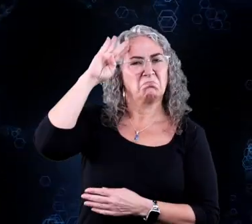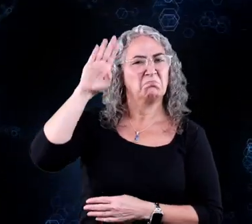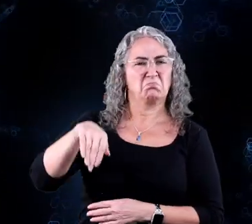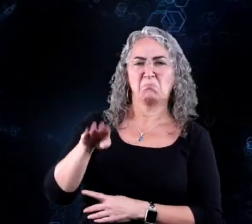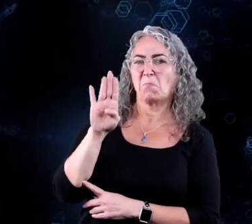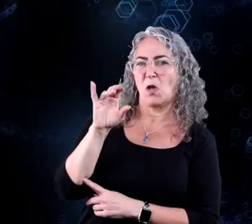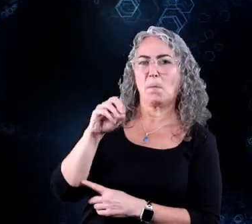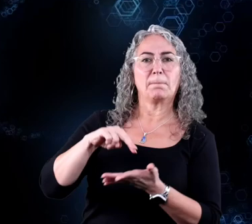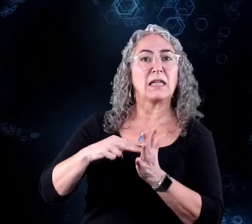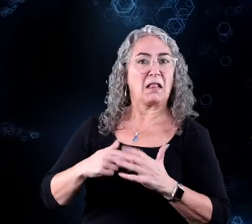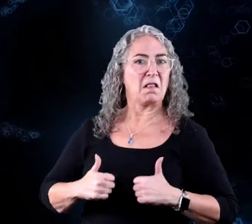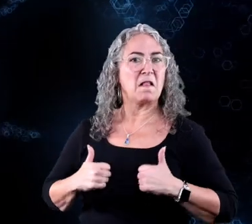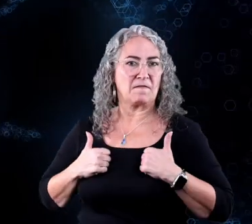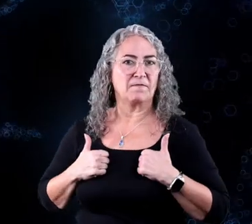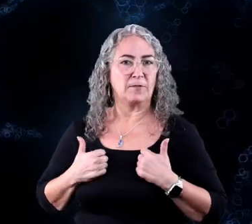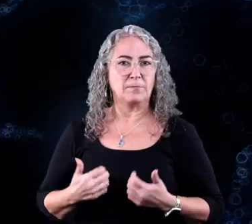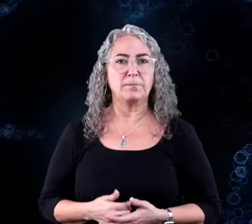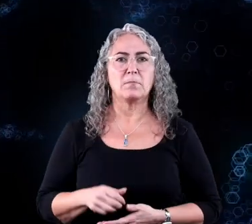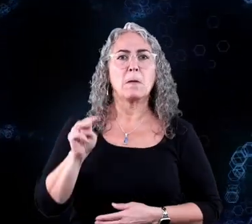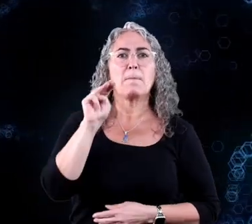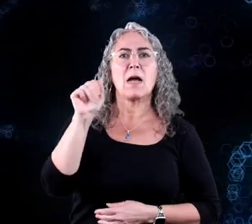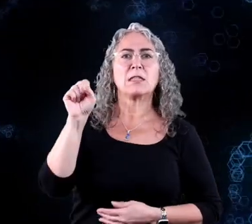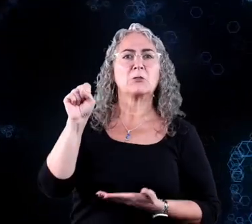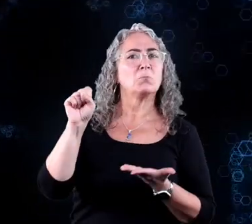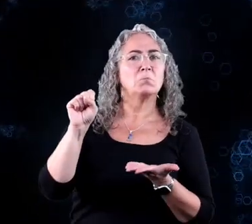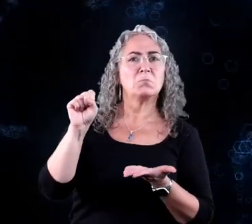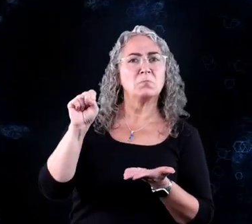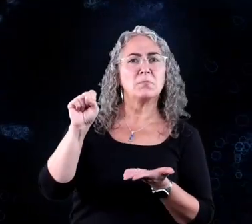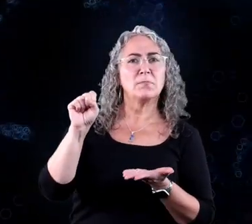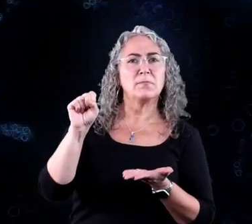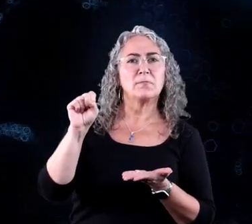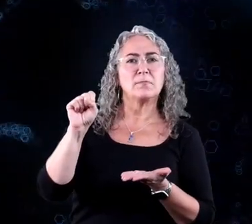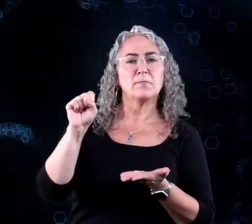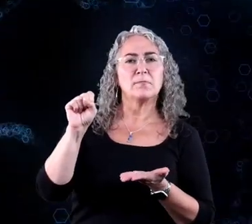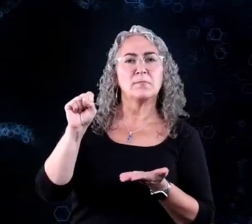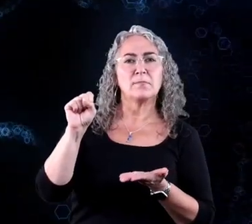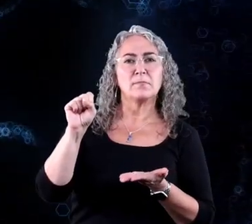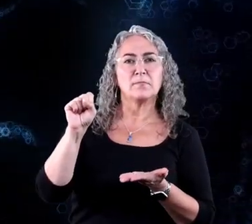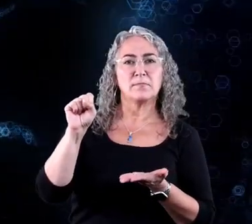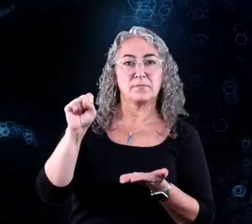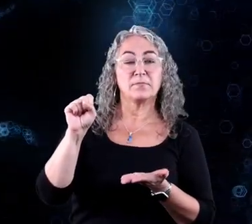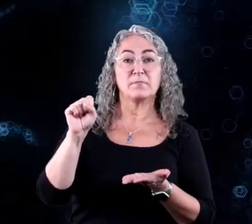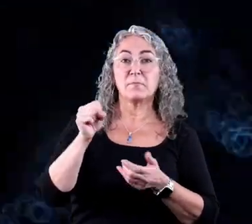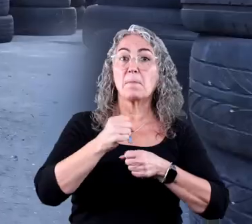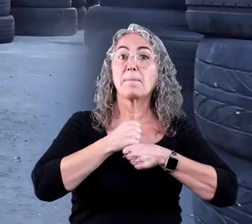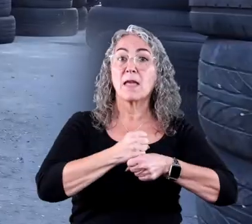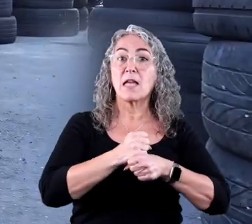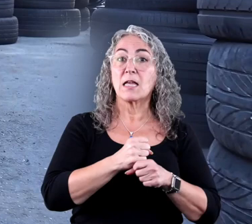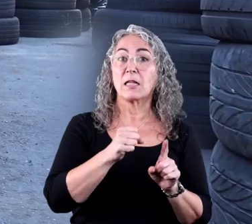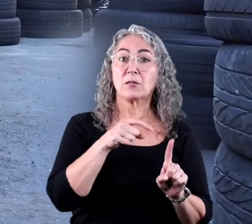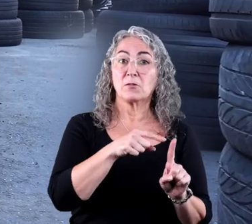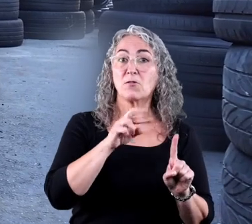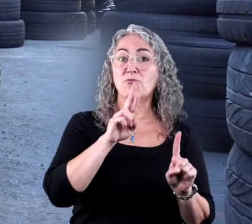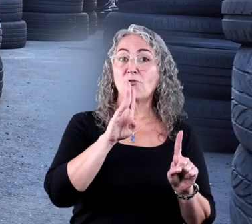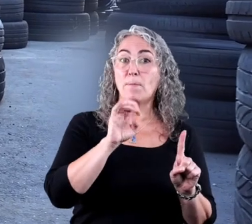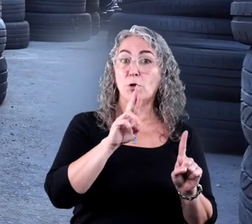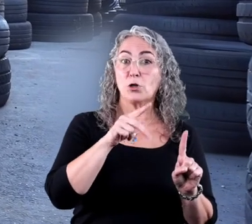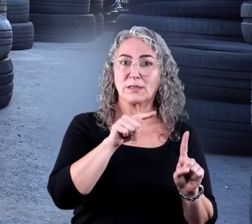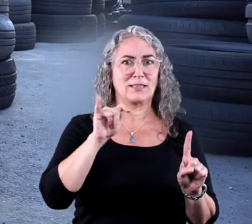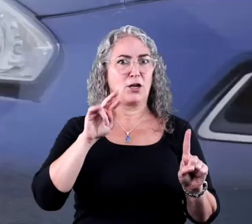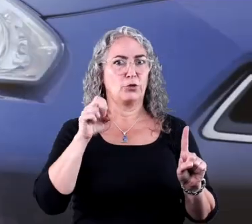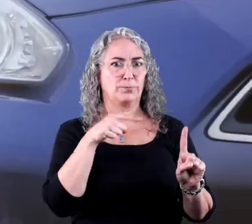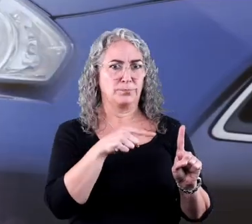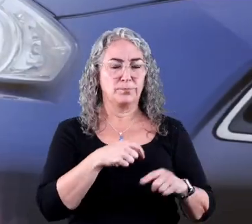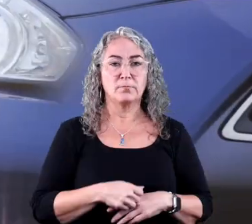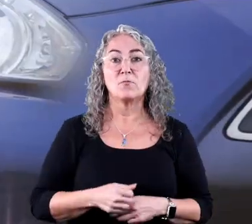We already know that bio means life. Now, let's look at the word mass. A tire is made from rubber